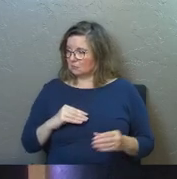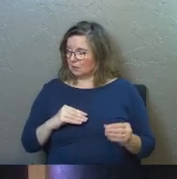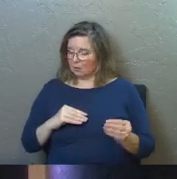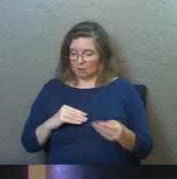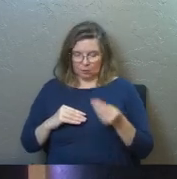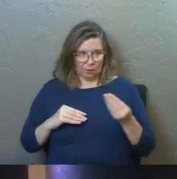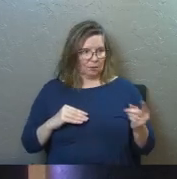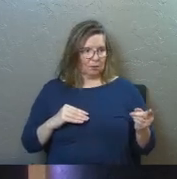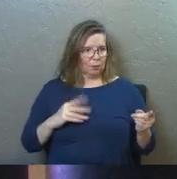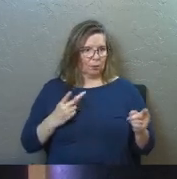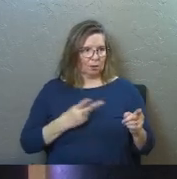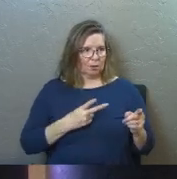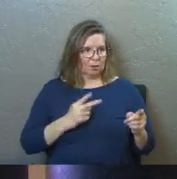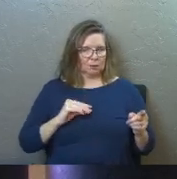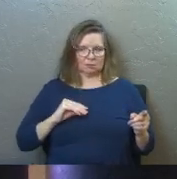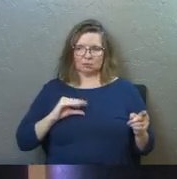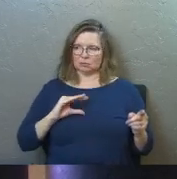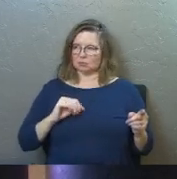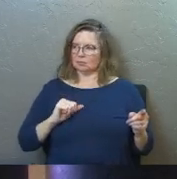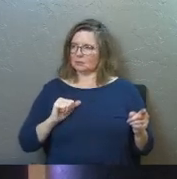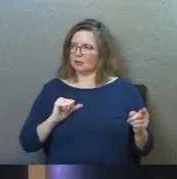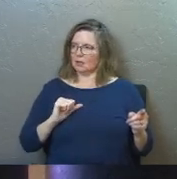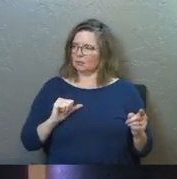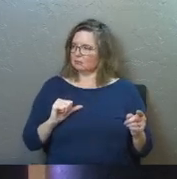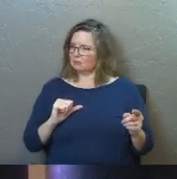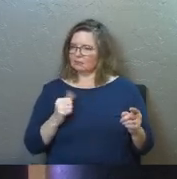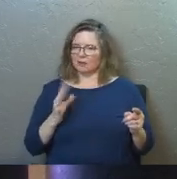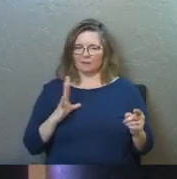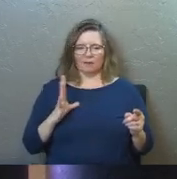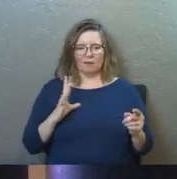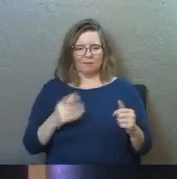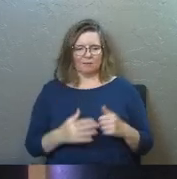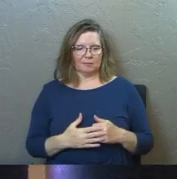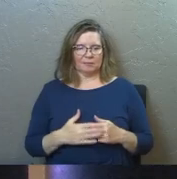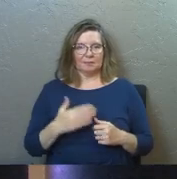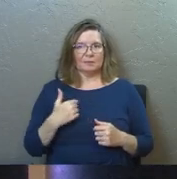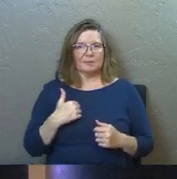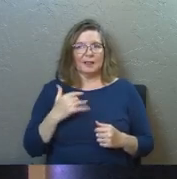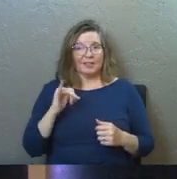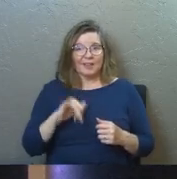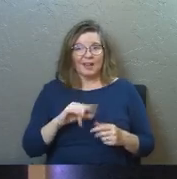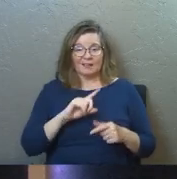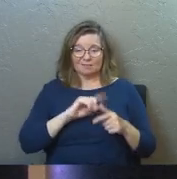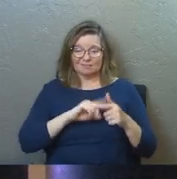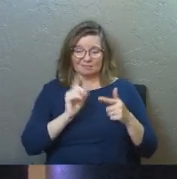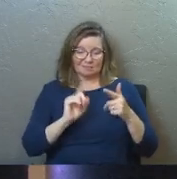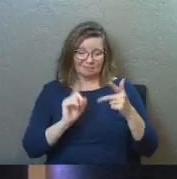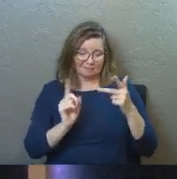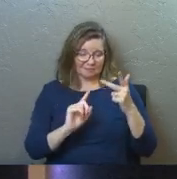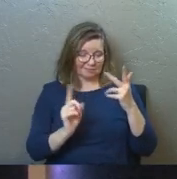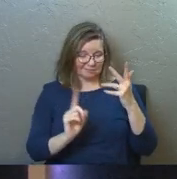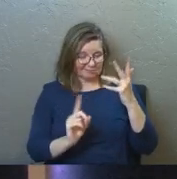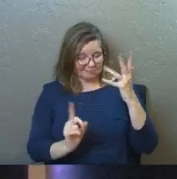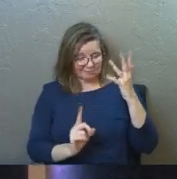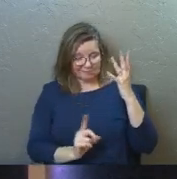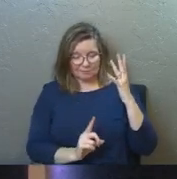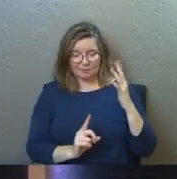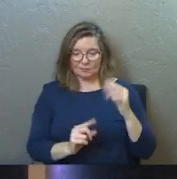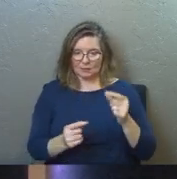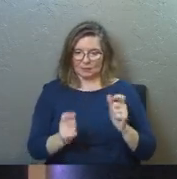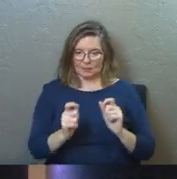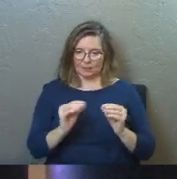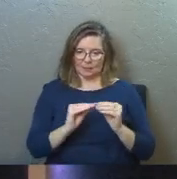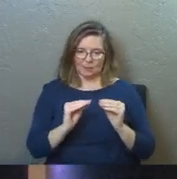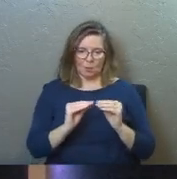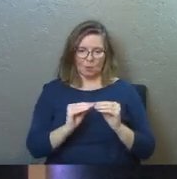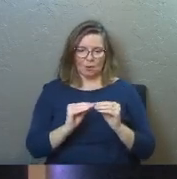and I know how distant my wife and I are, and I know what a mess my career is, and I know what a mess all these things are, and it just gives me a